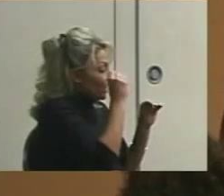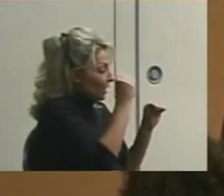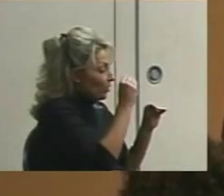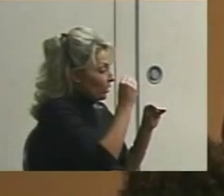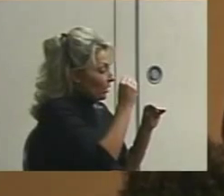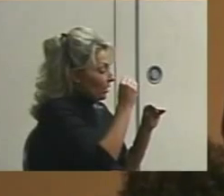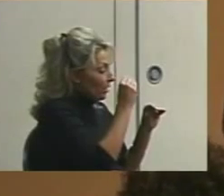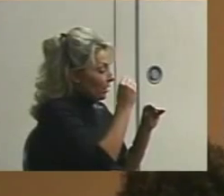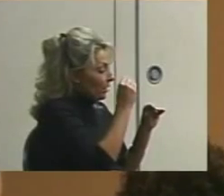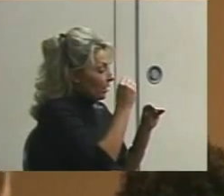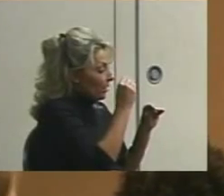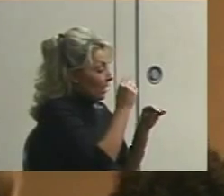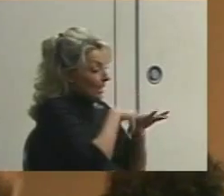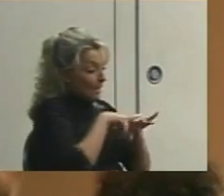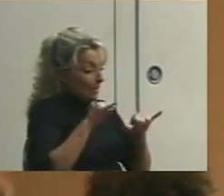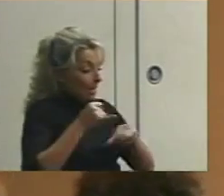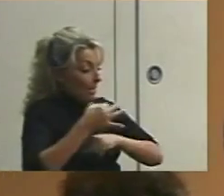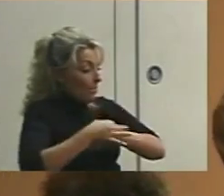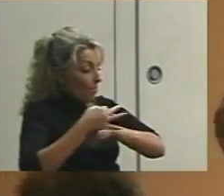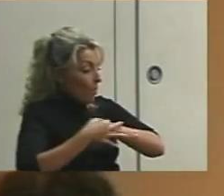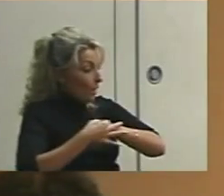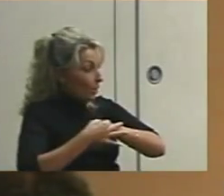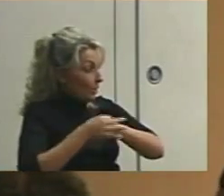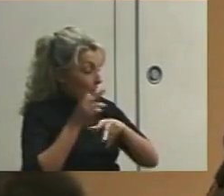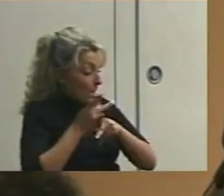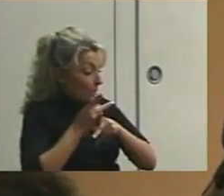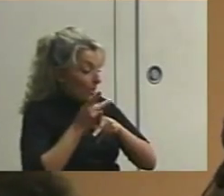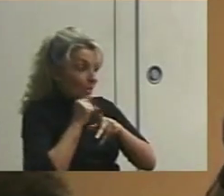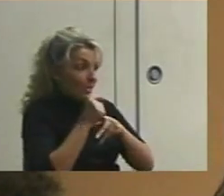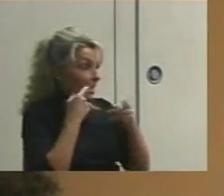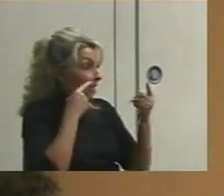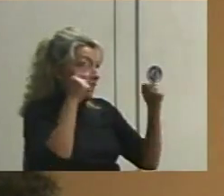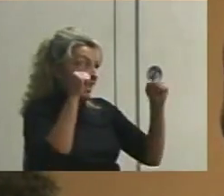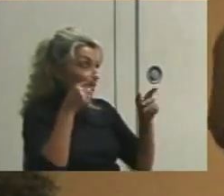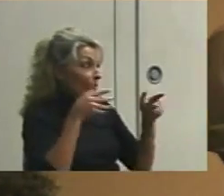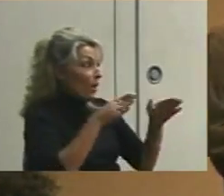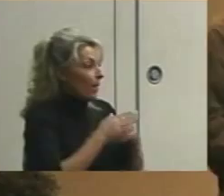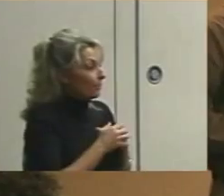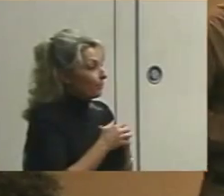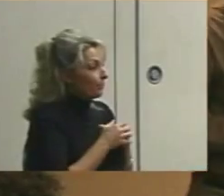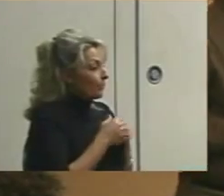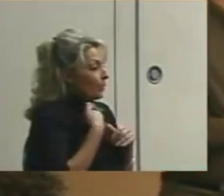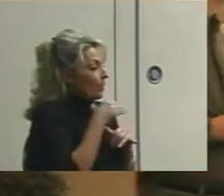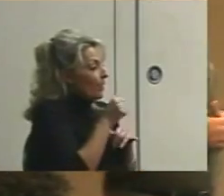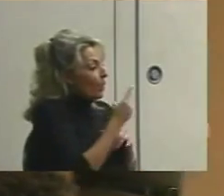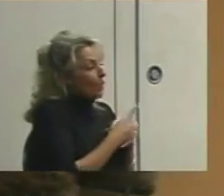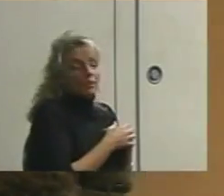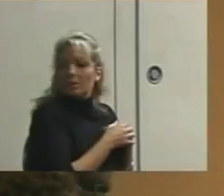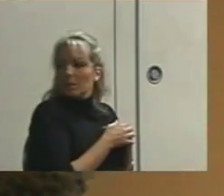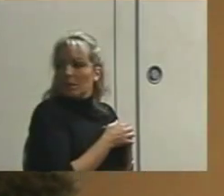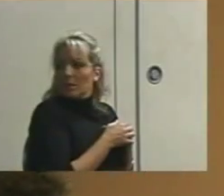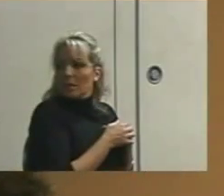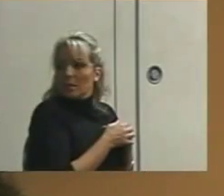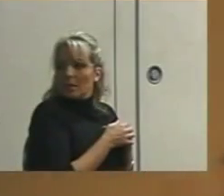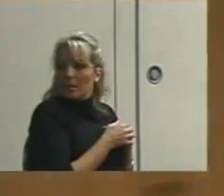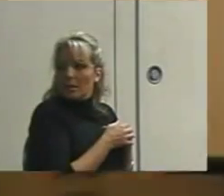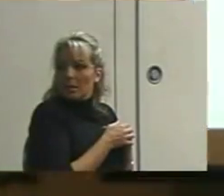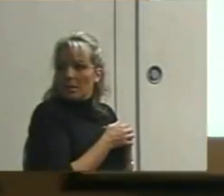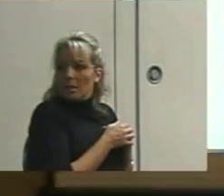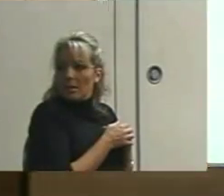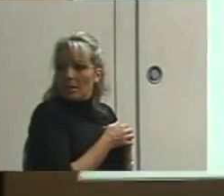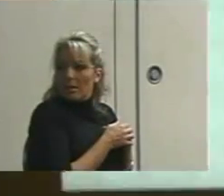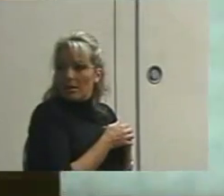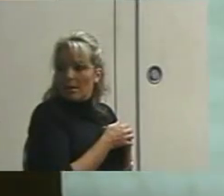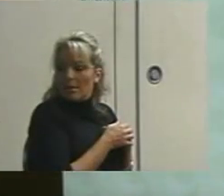isn't a very effective way of doing it. We have some other ones. This